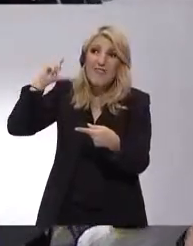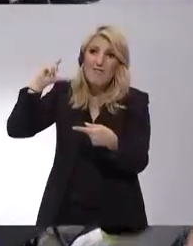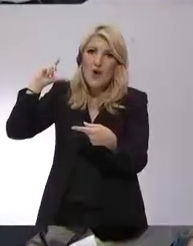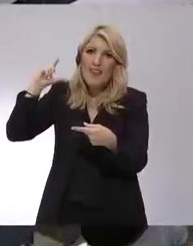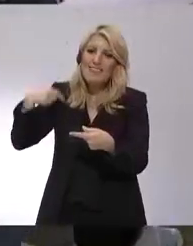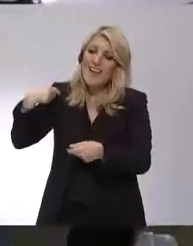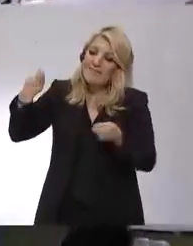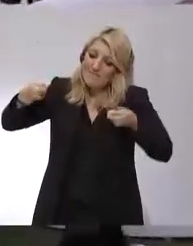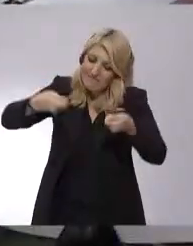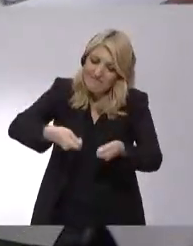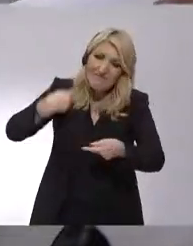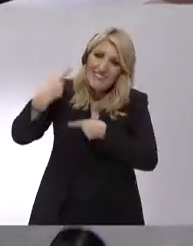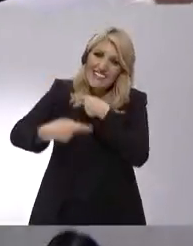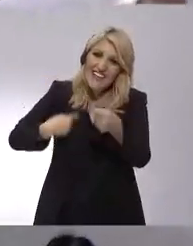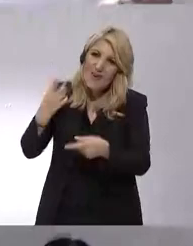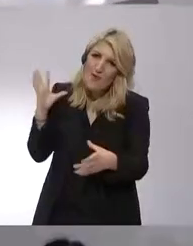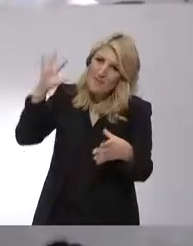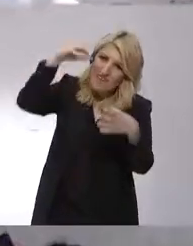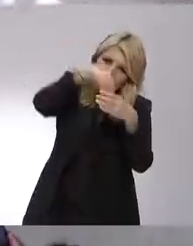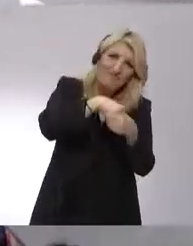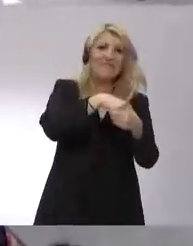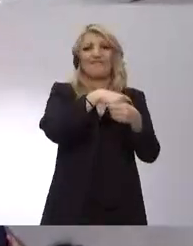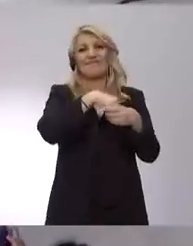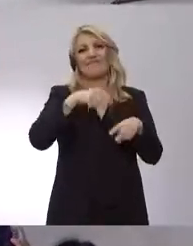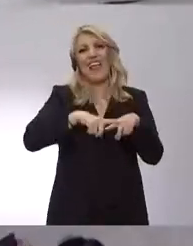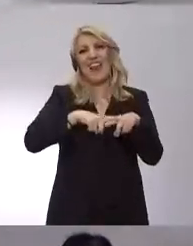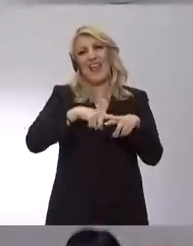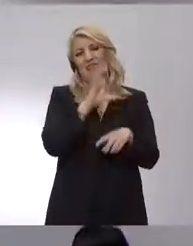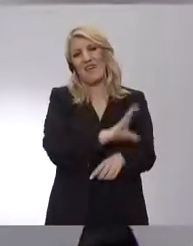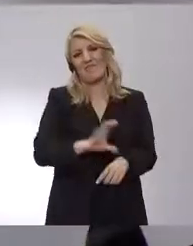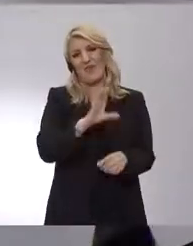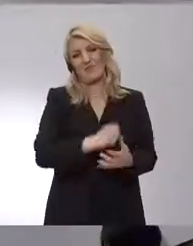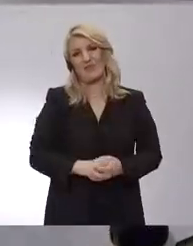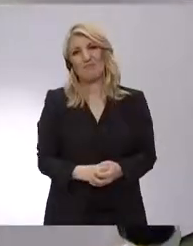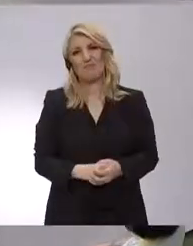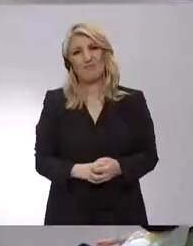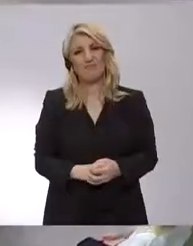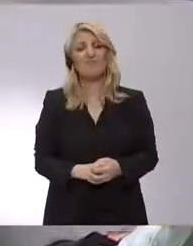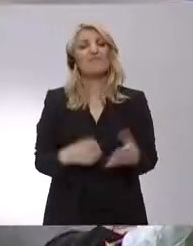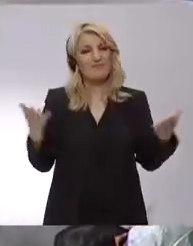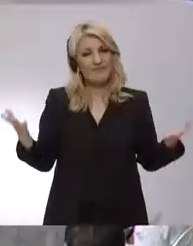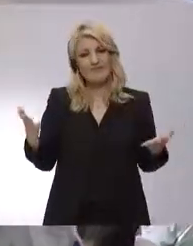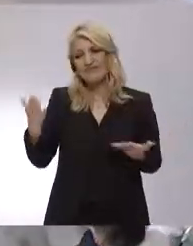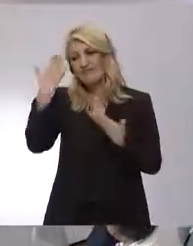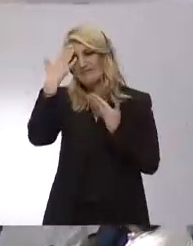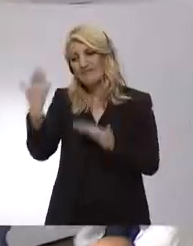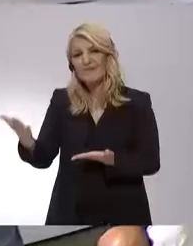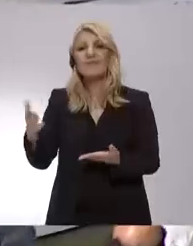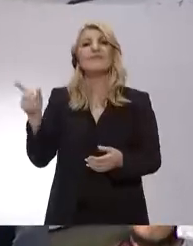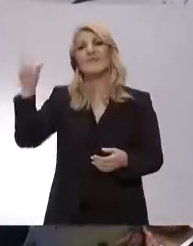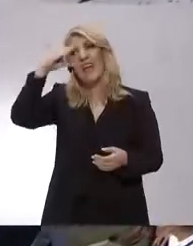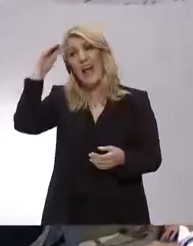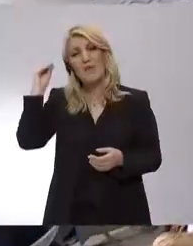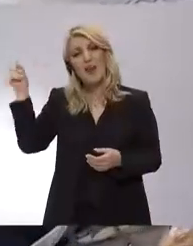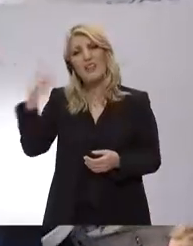this success story. Your leadership has not only brought Greece back, it has put Greece